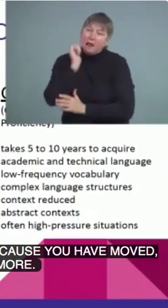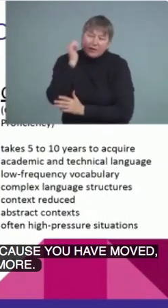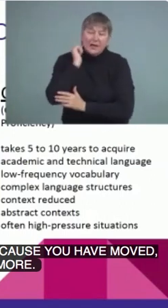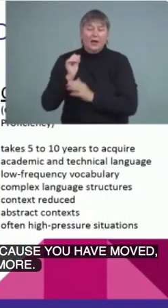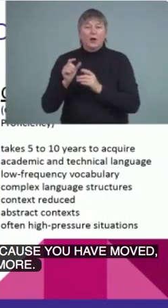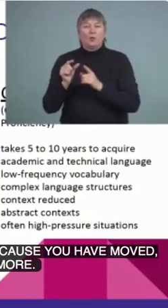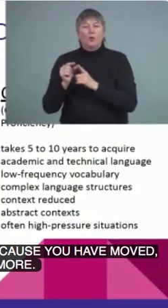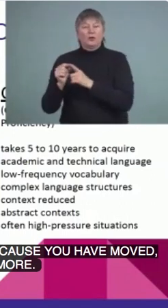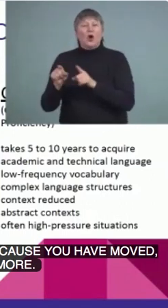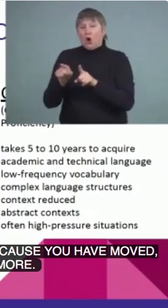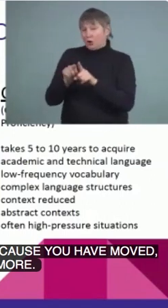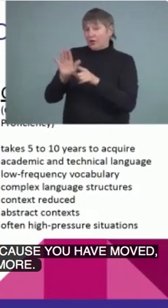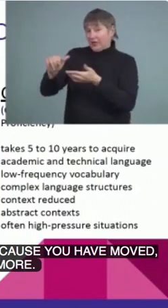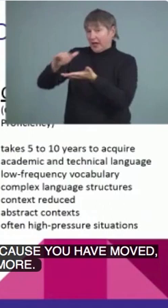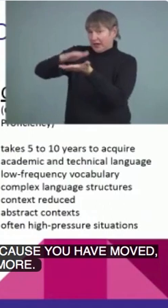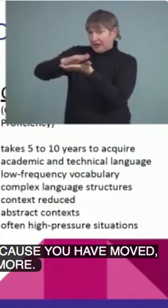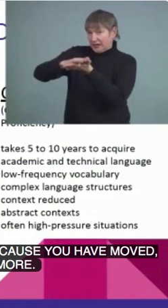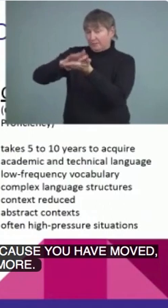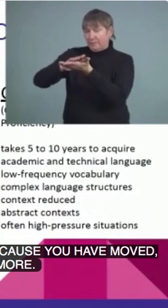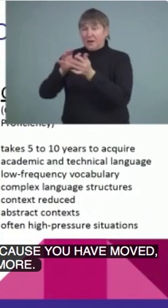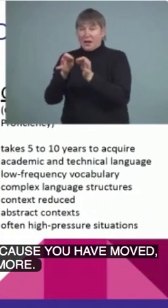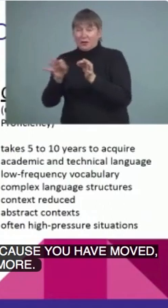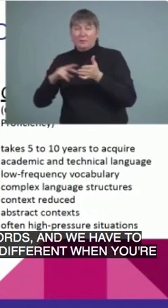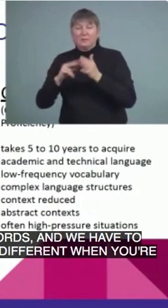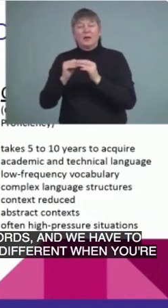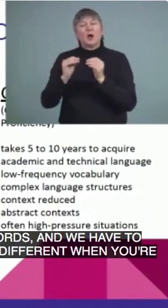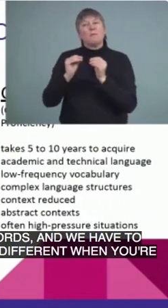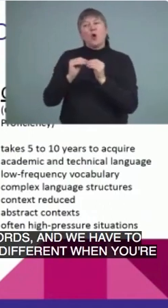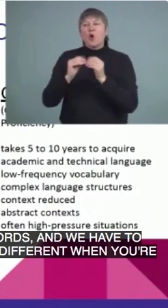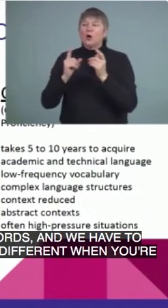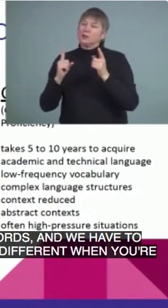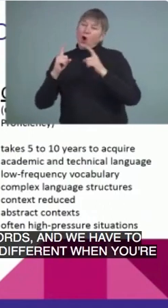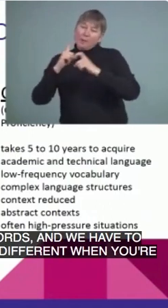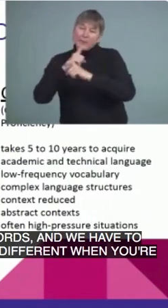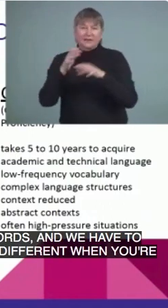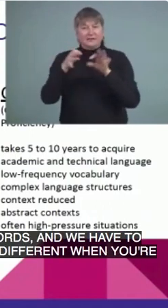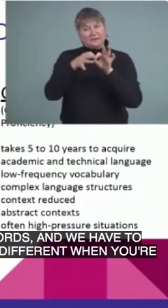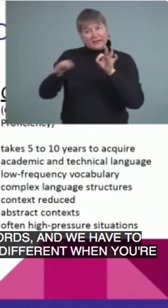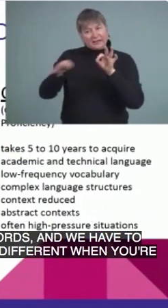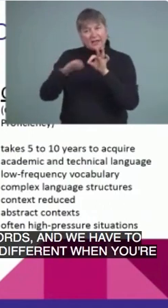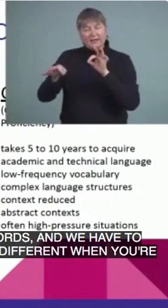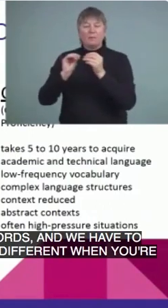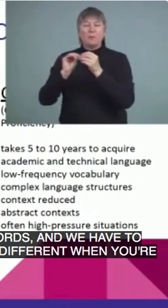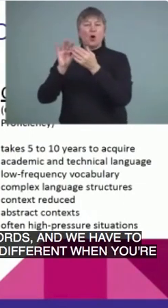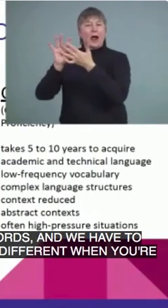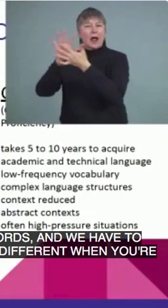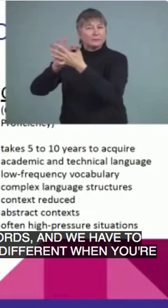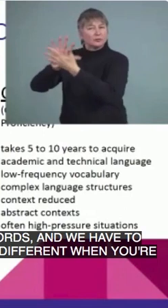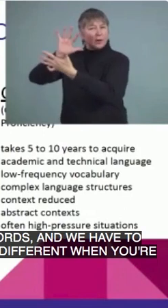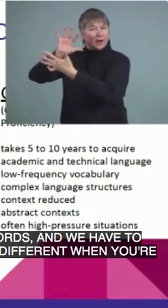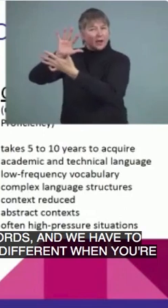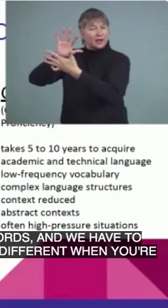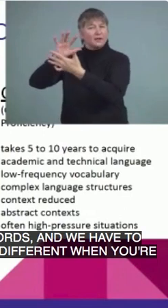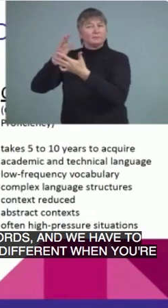when you're using kelp. More of the abstract contexts and more of a high-pressure